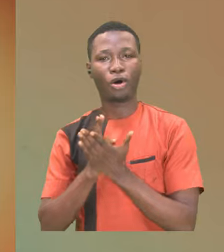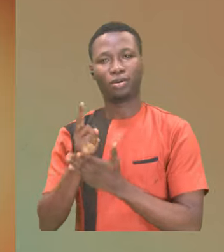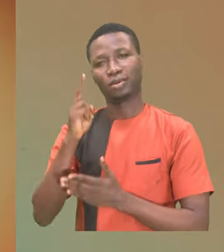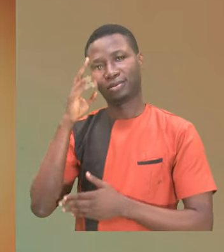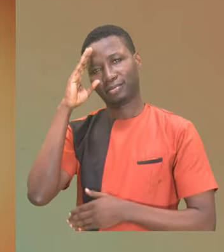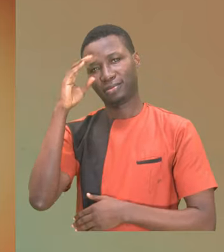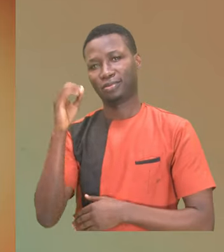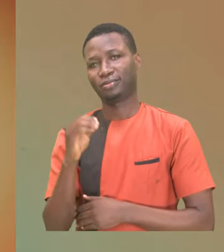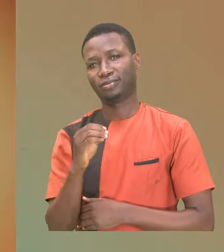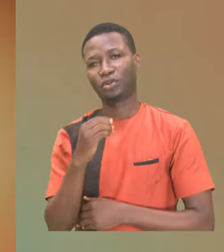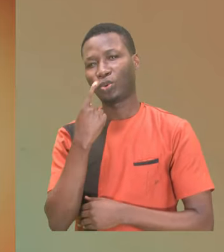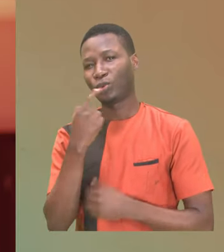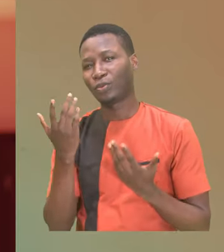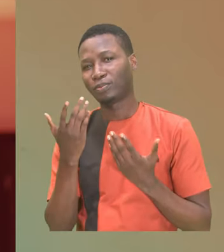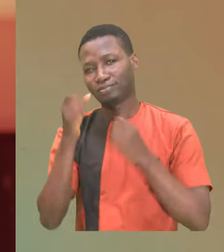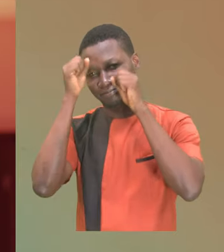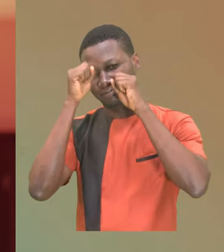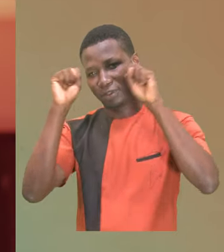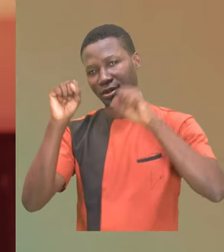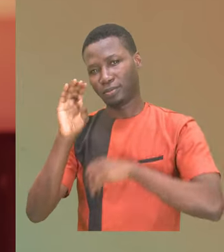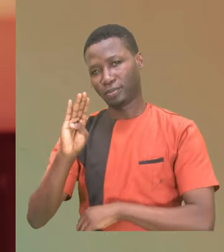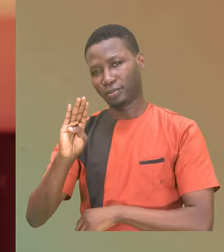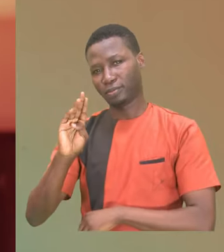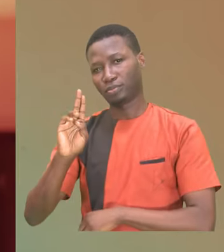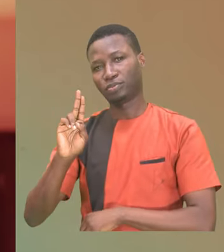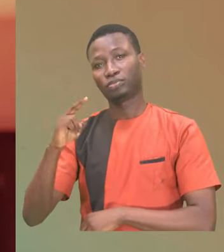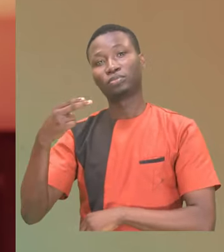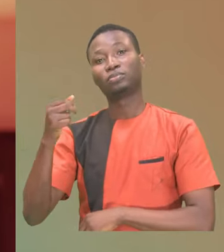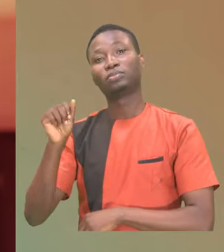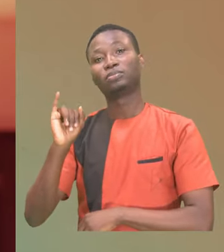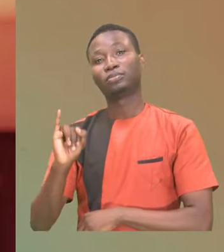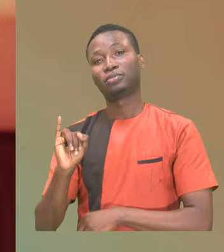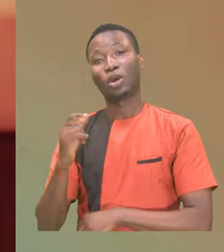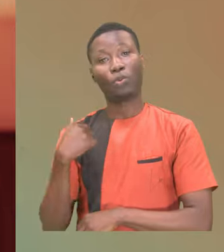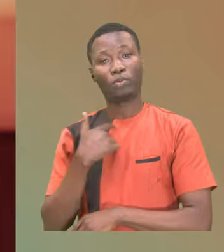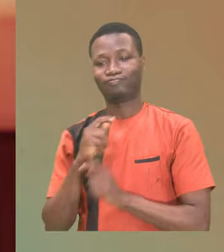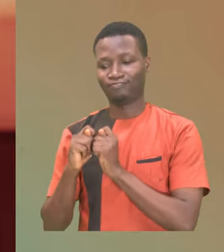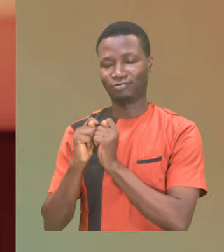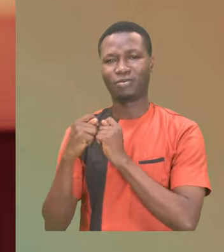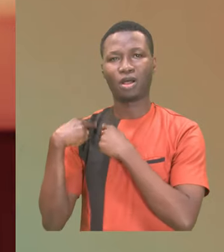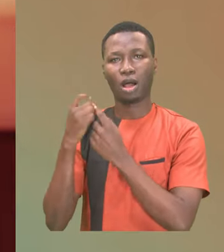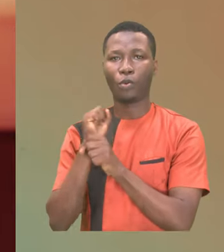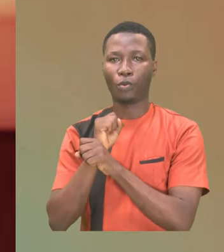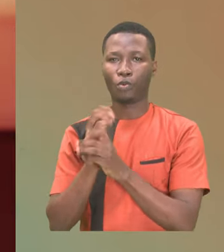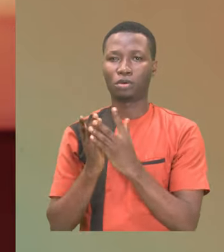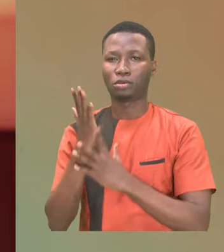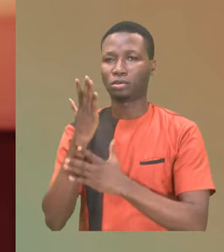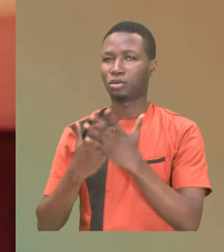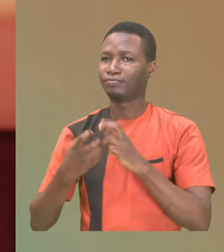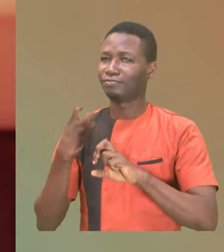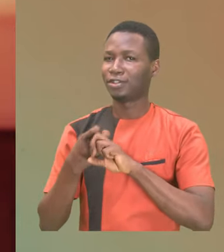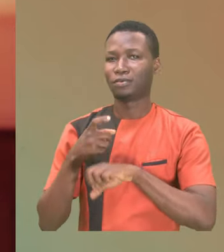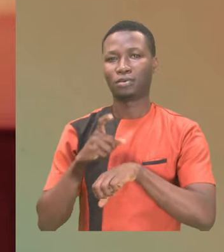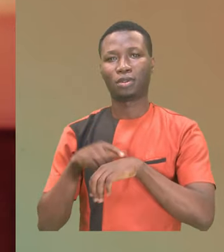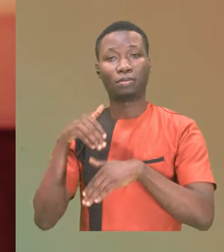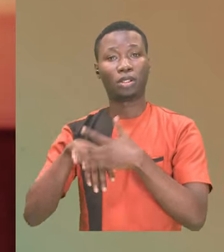President Mohamedou Buhari. We have, together, worked through some of the most difficult times in